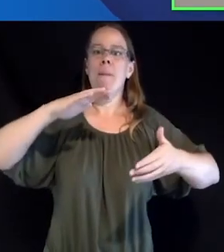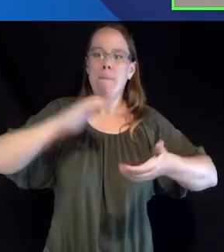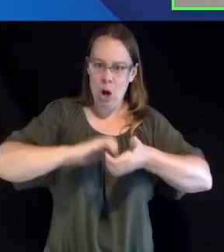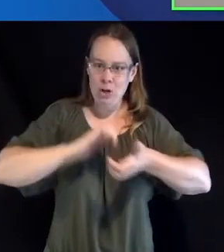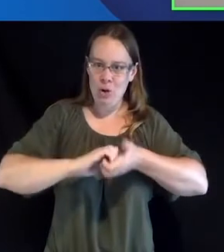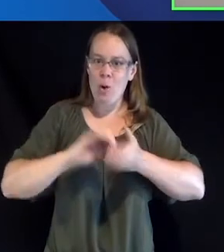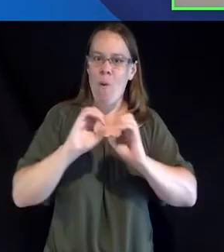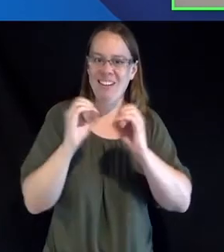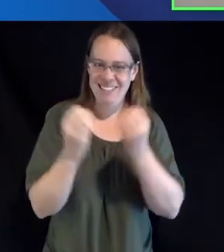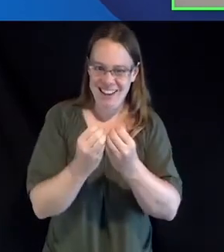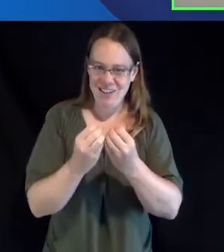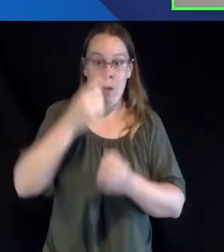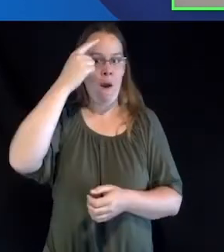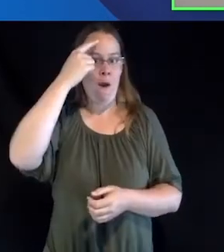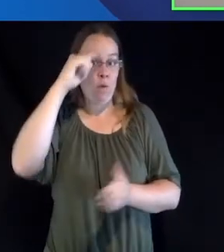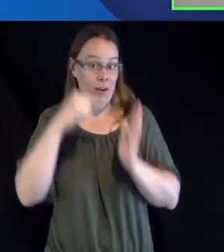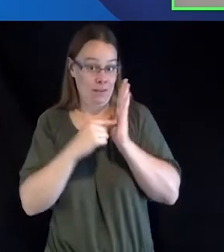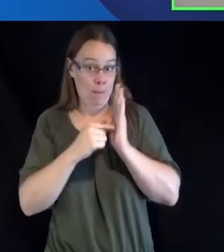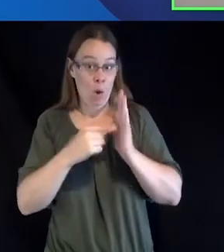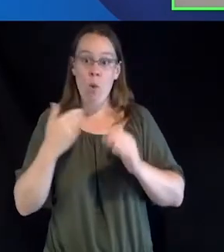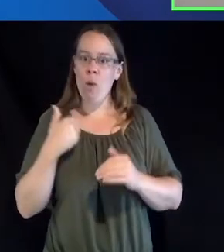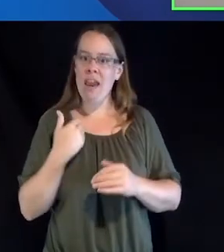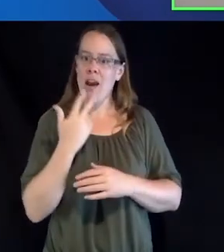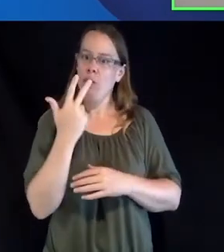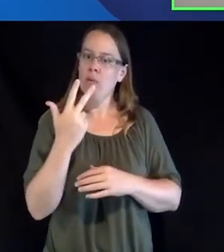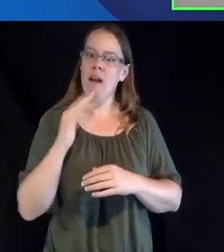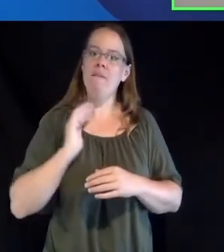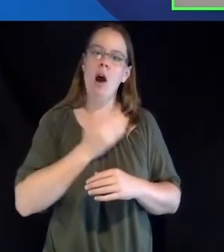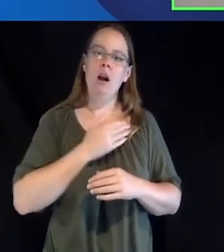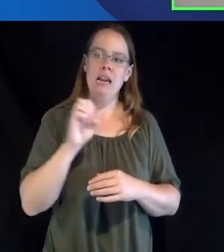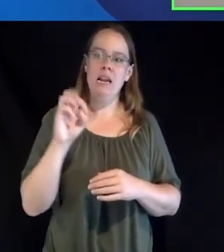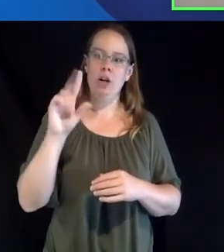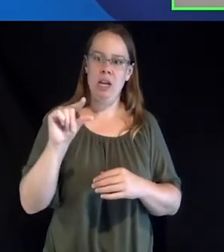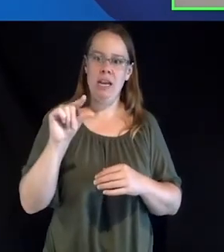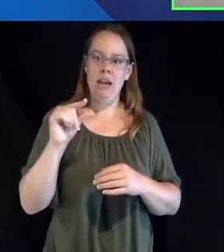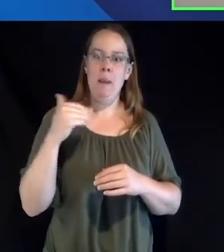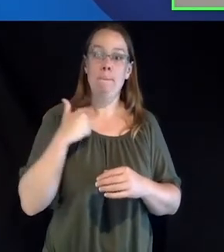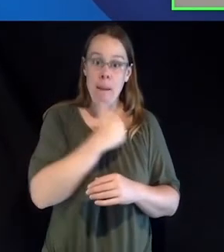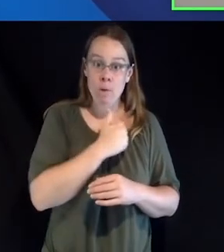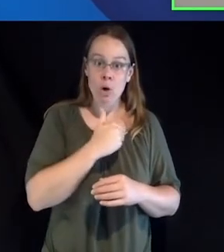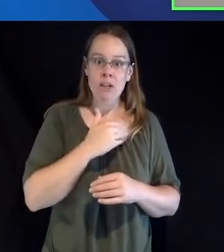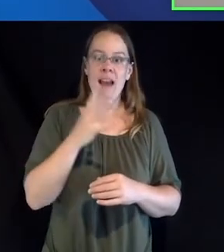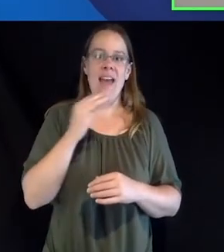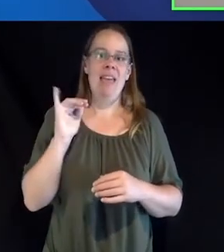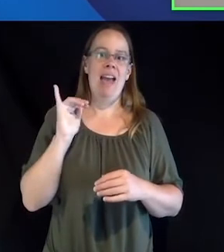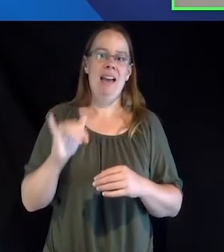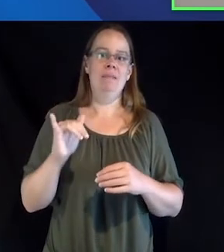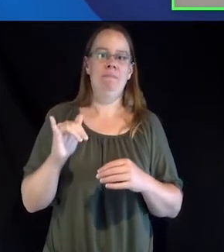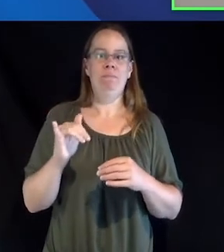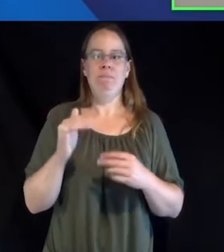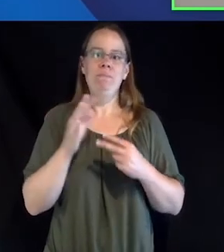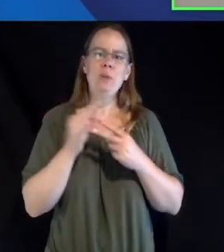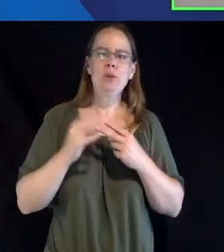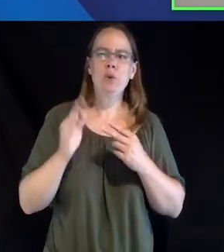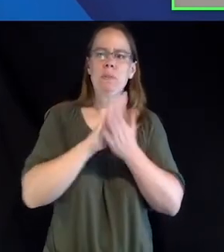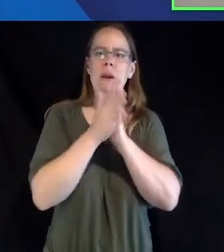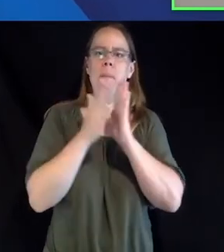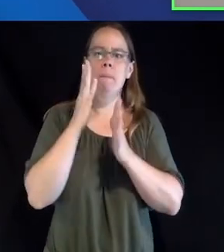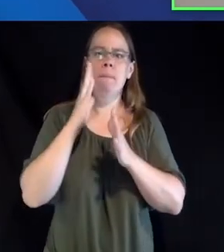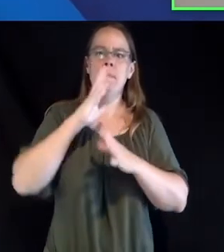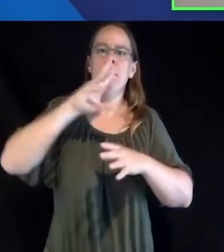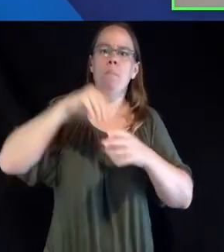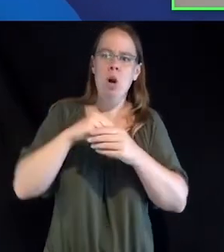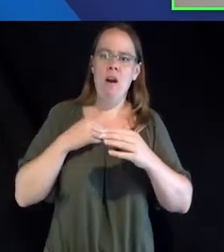they chose to be a part of the disability supplier diversity program as a certifier for suppliers